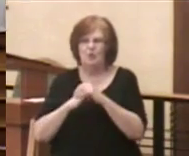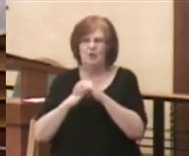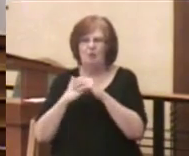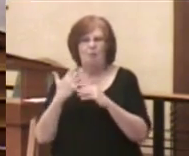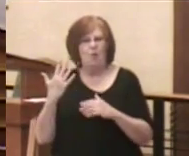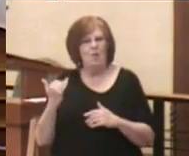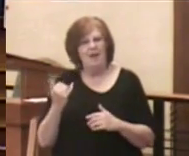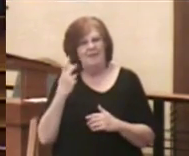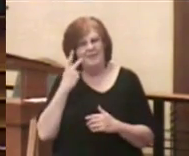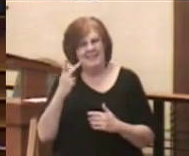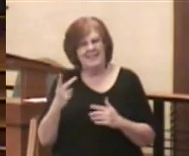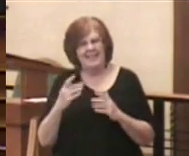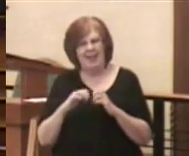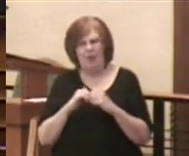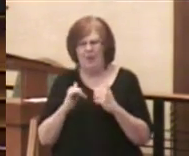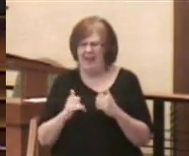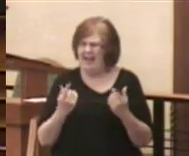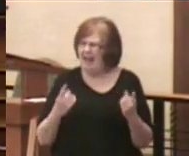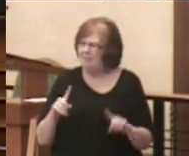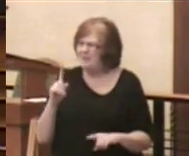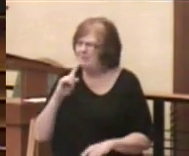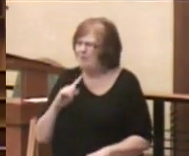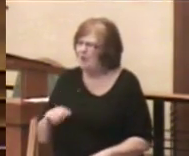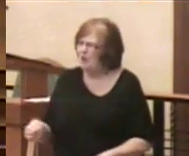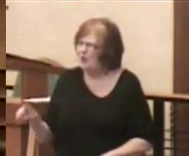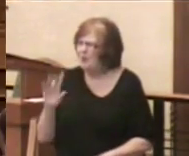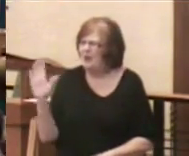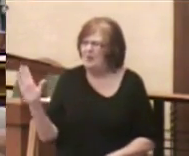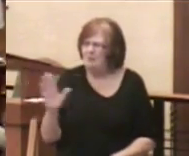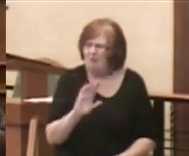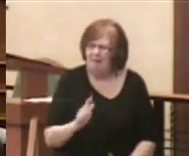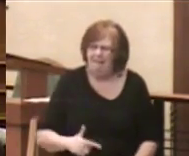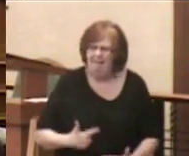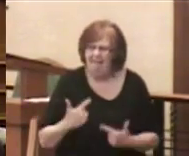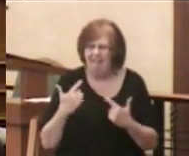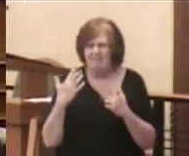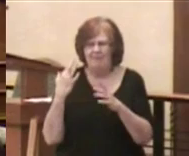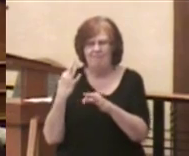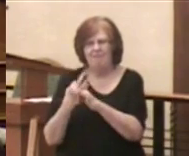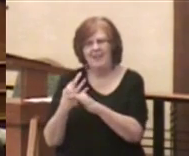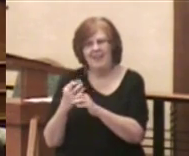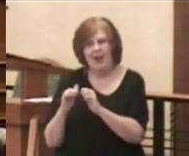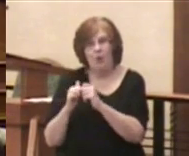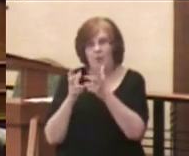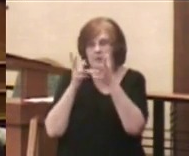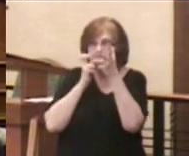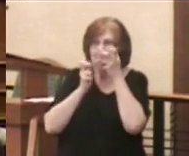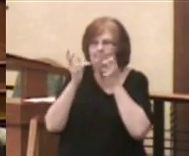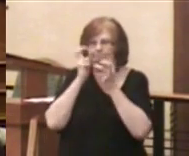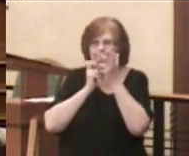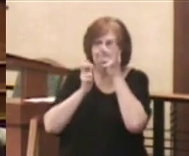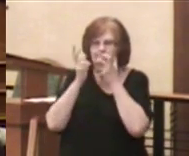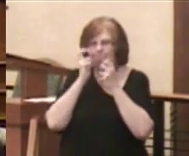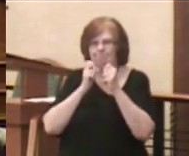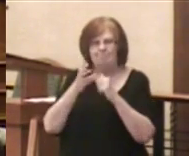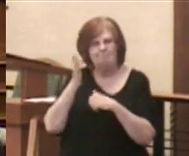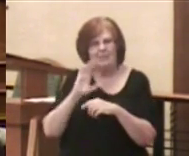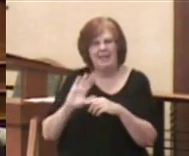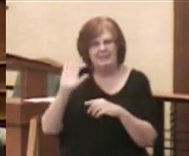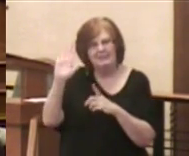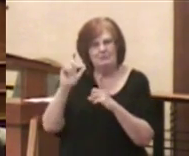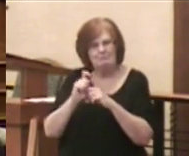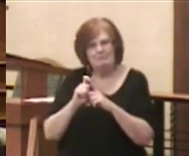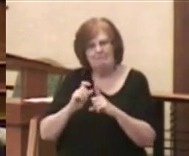seen how that happens for you in your life of faith. how hearing God's word fills your heart again with